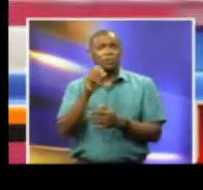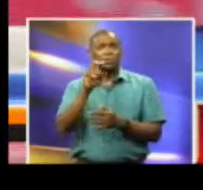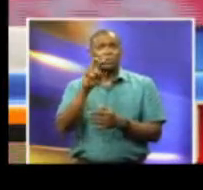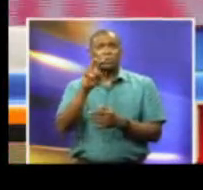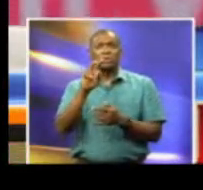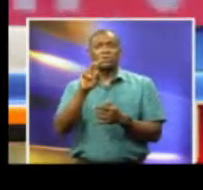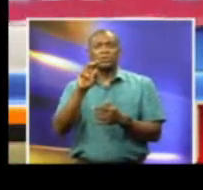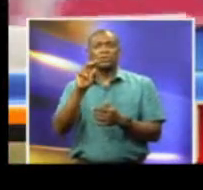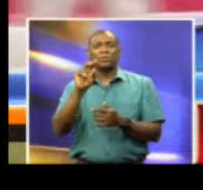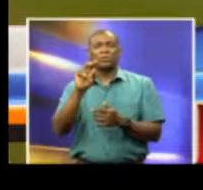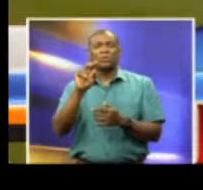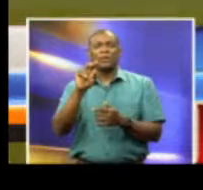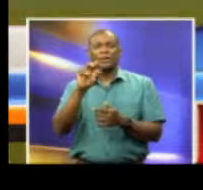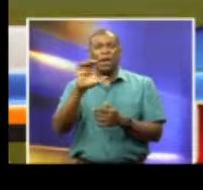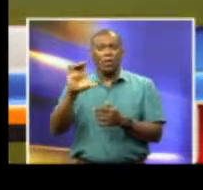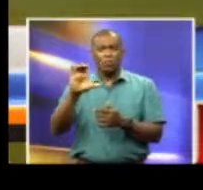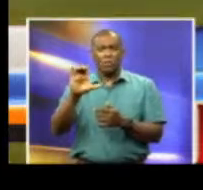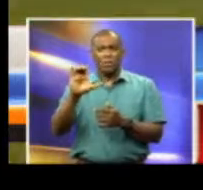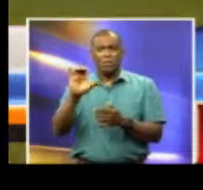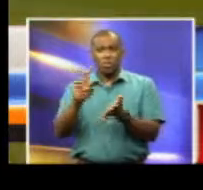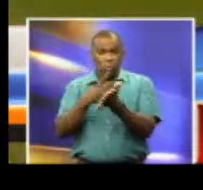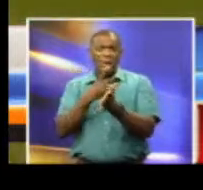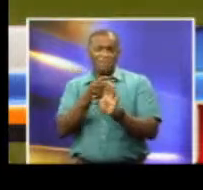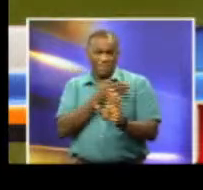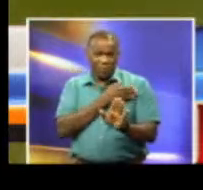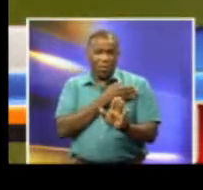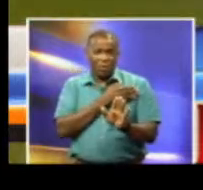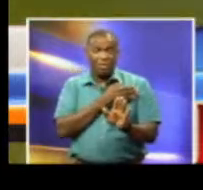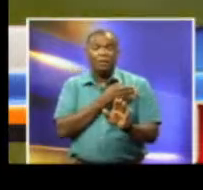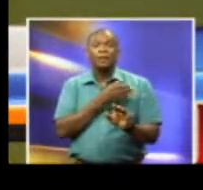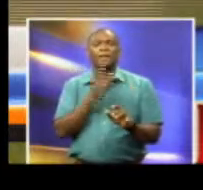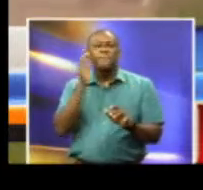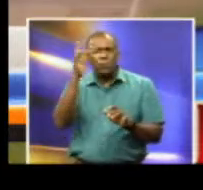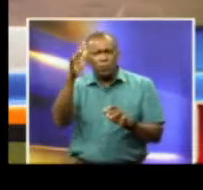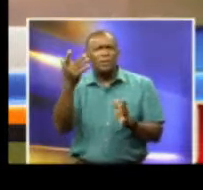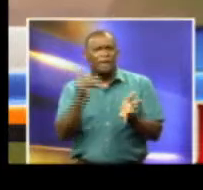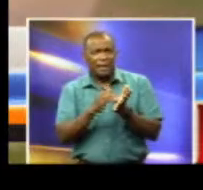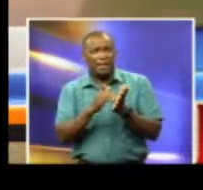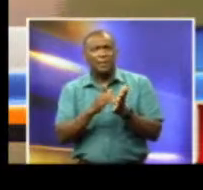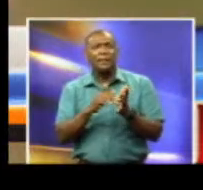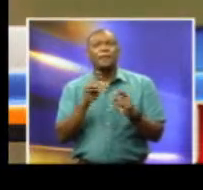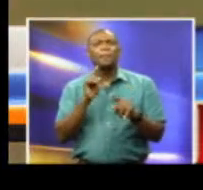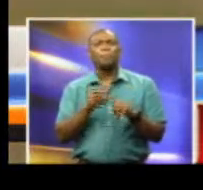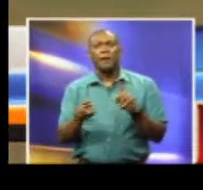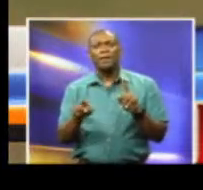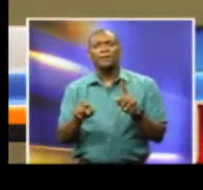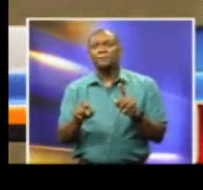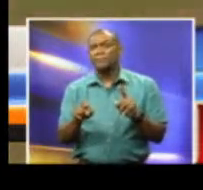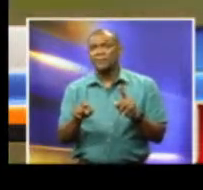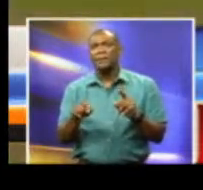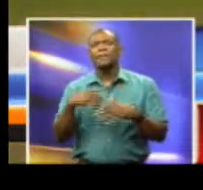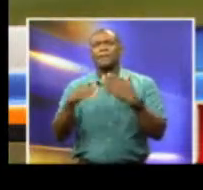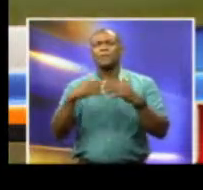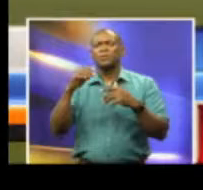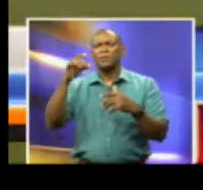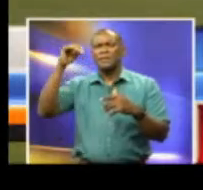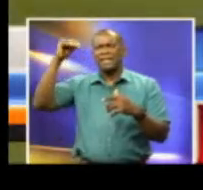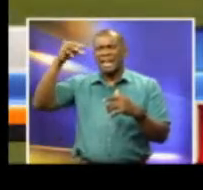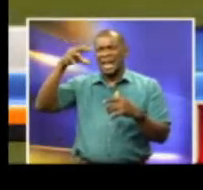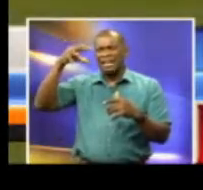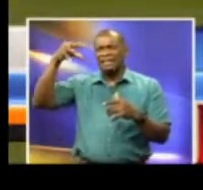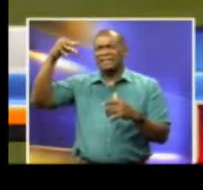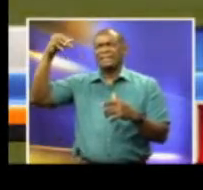probably have to do so again with only the bowlers to come. Bad Light signaled the end of play with Holder on 24